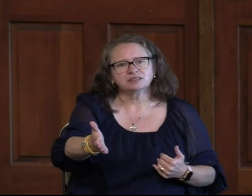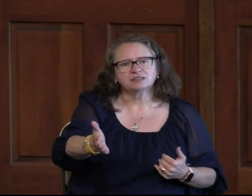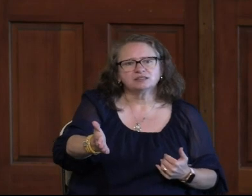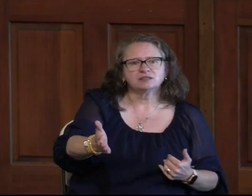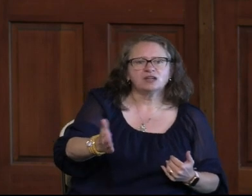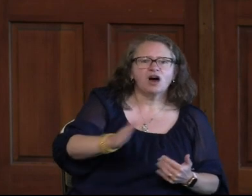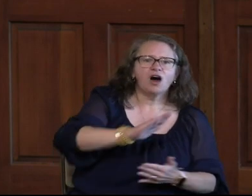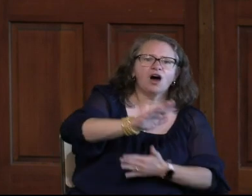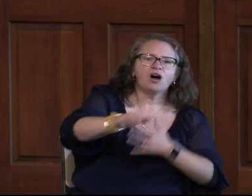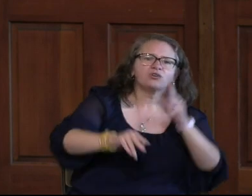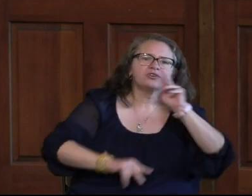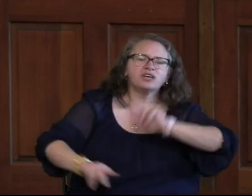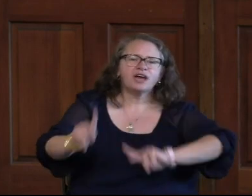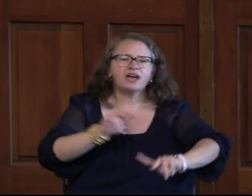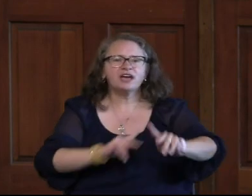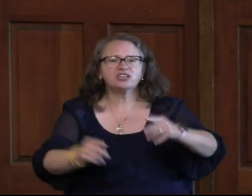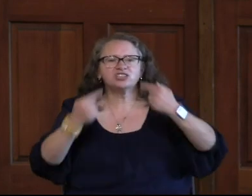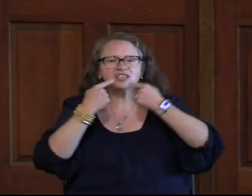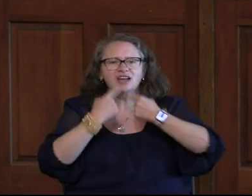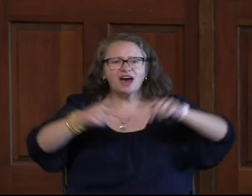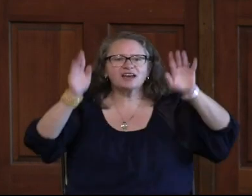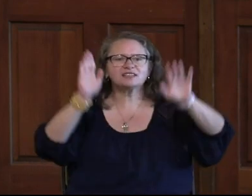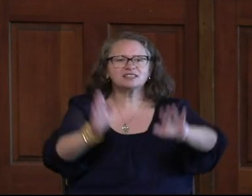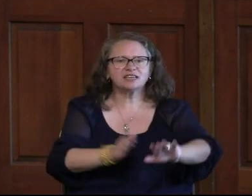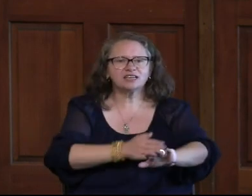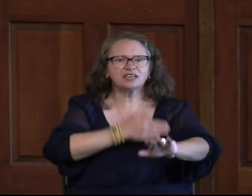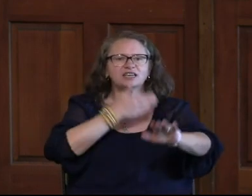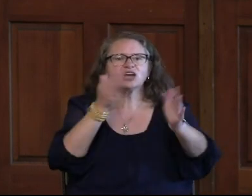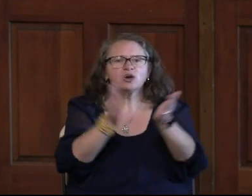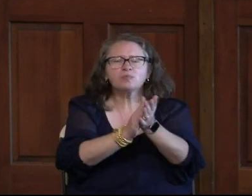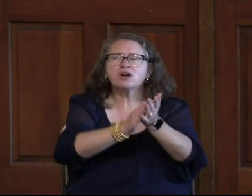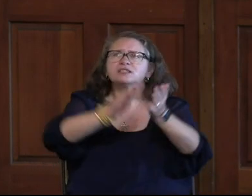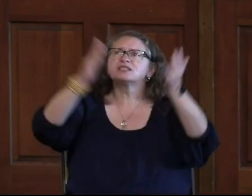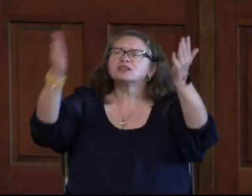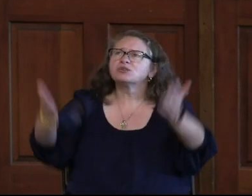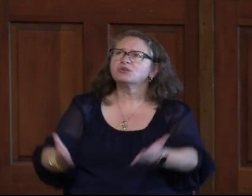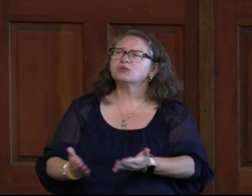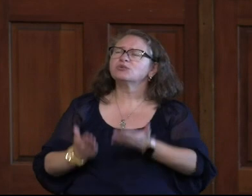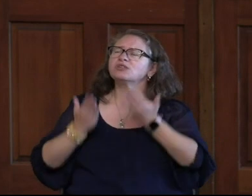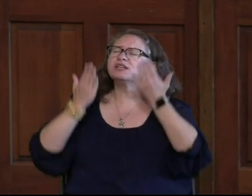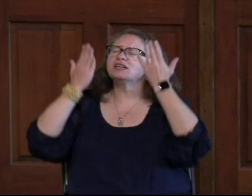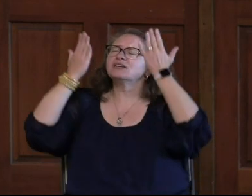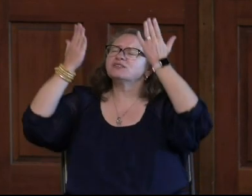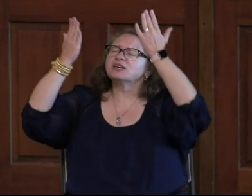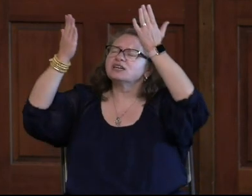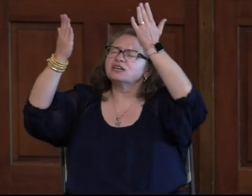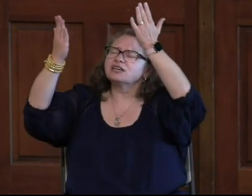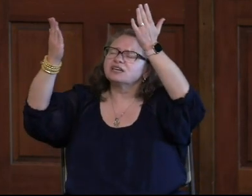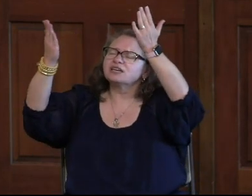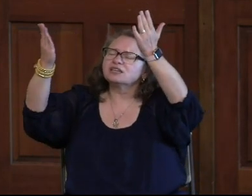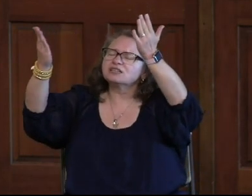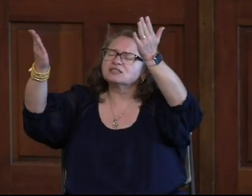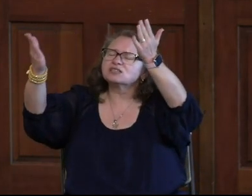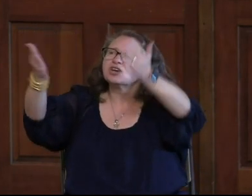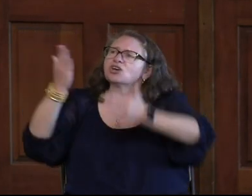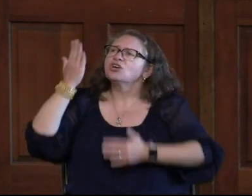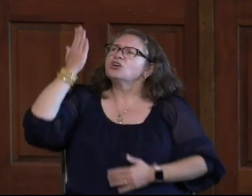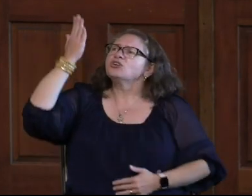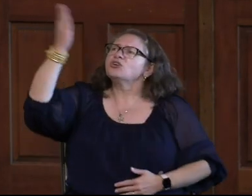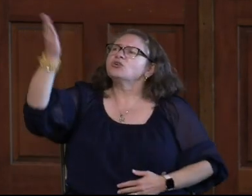With all creation I sing praise to the King of kings.